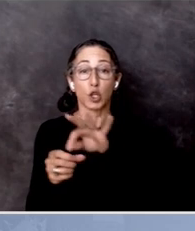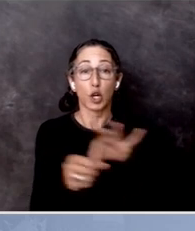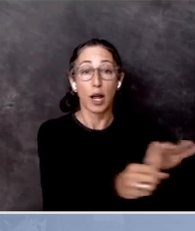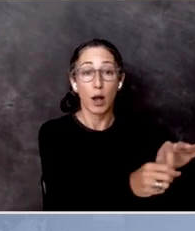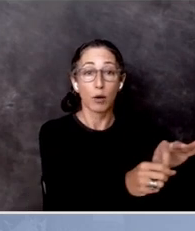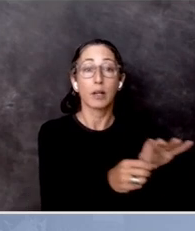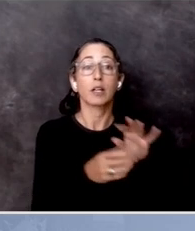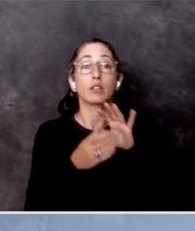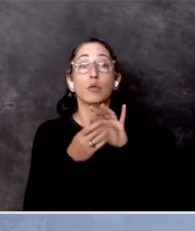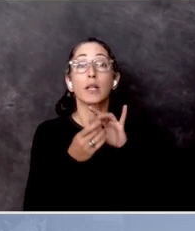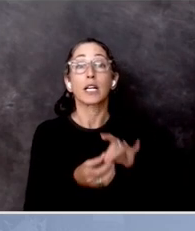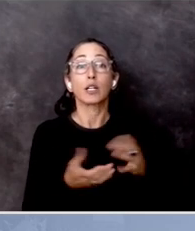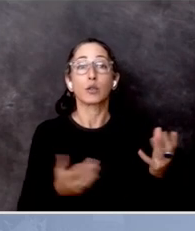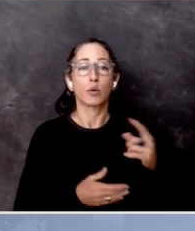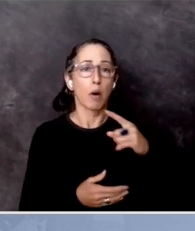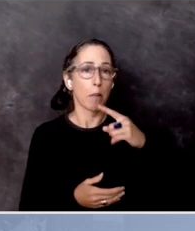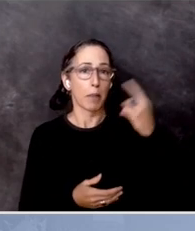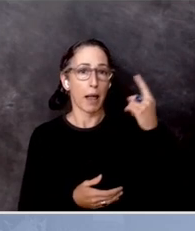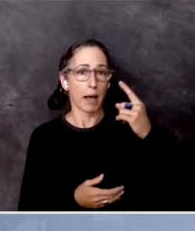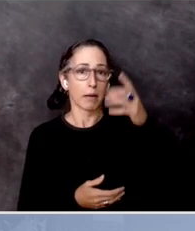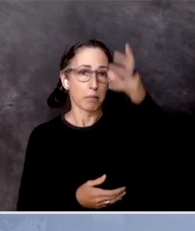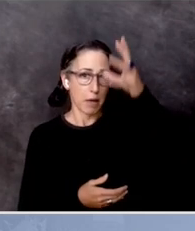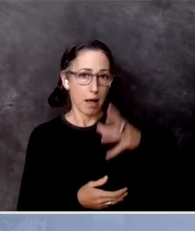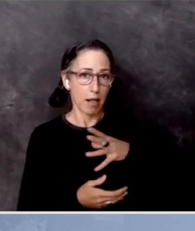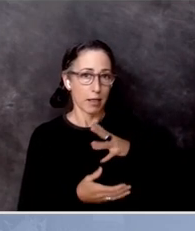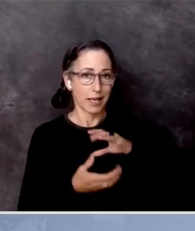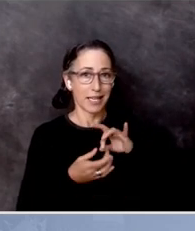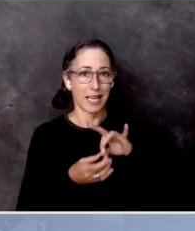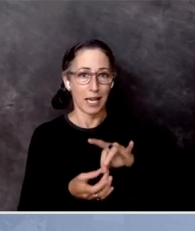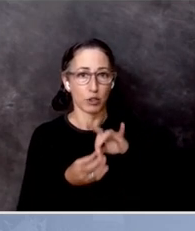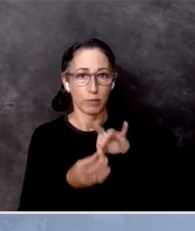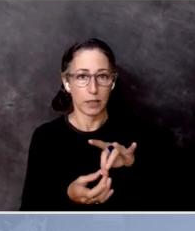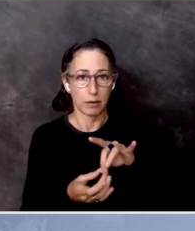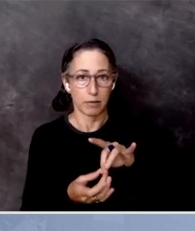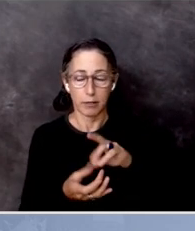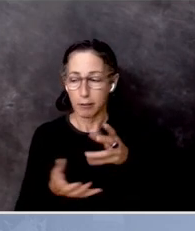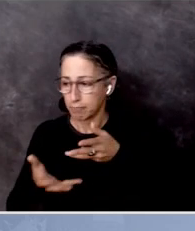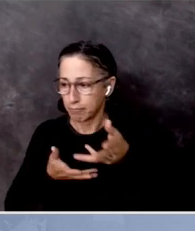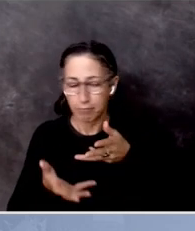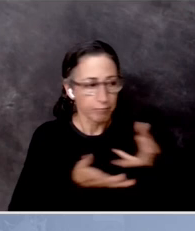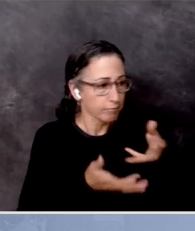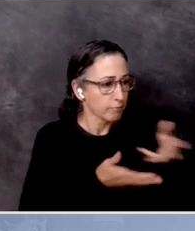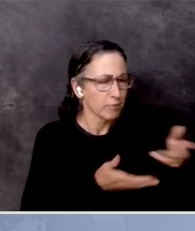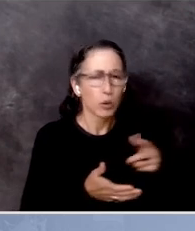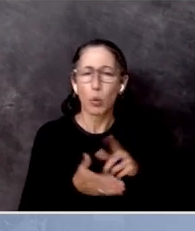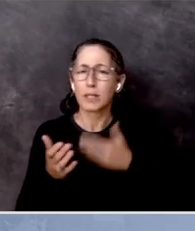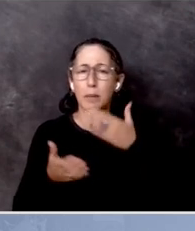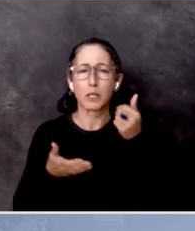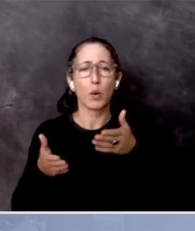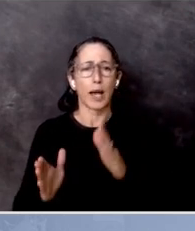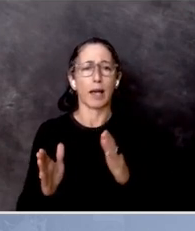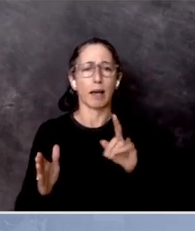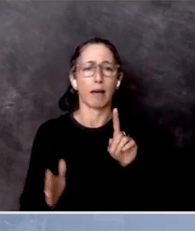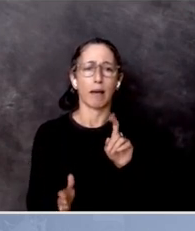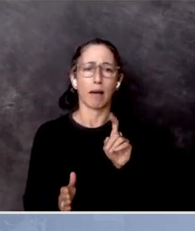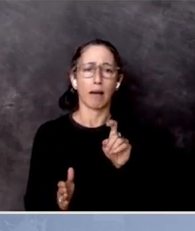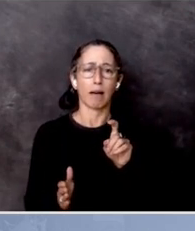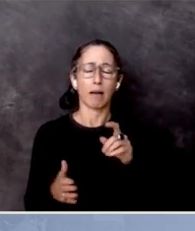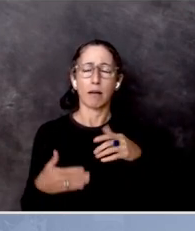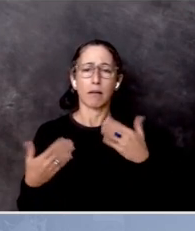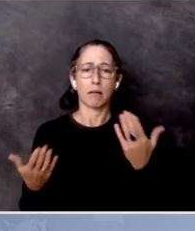engagement, as we just discussed. So, what do we think is the best way, you know, to